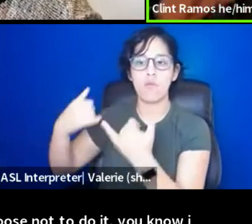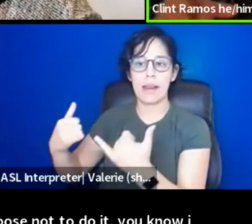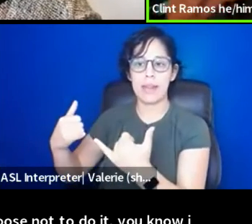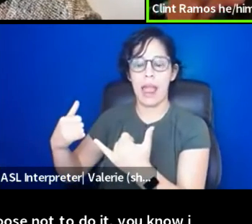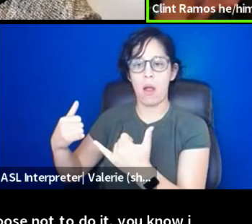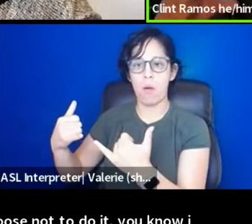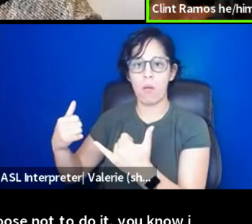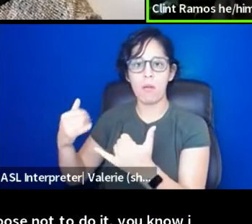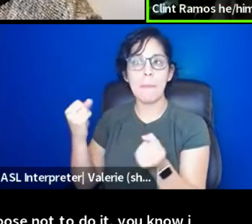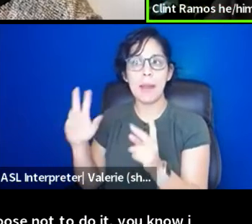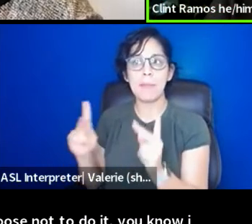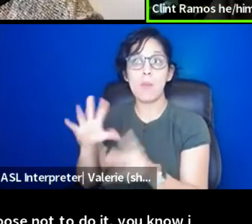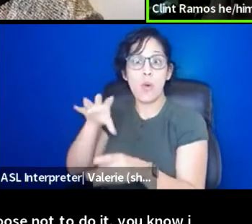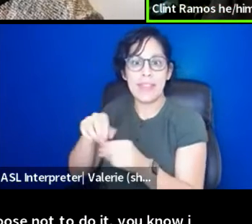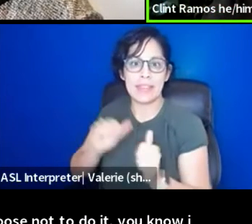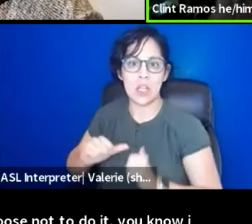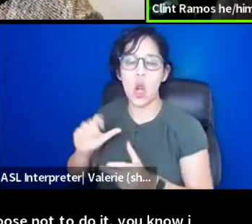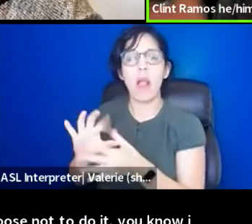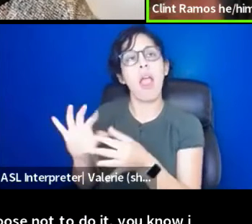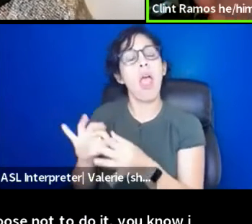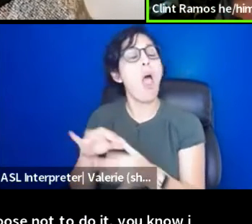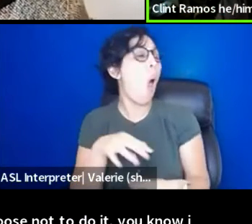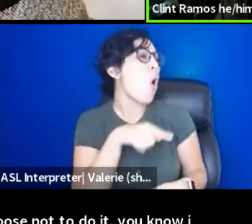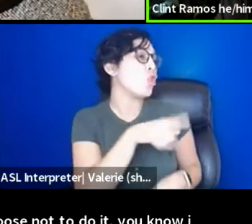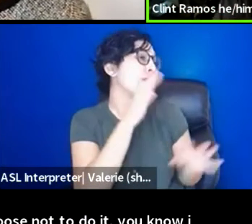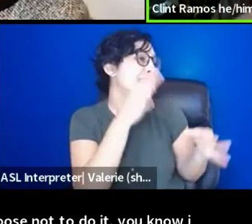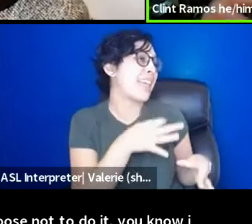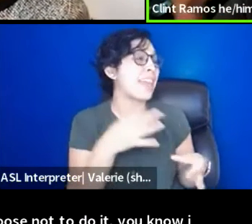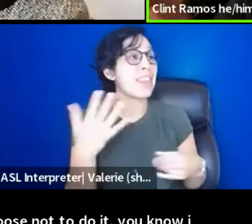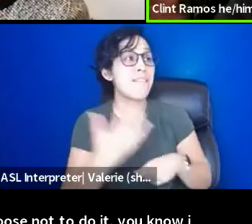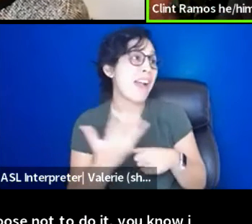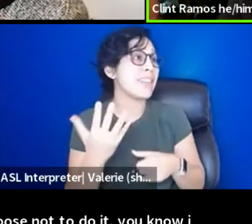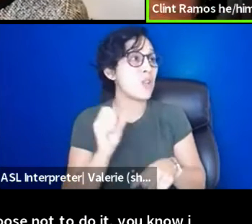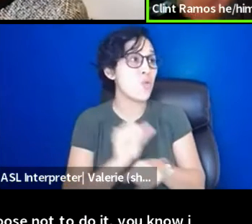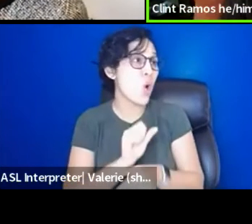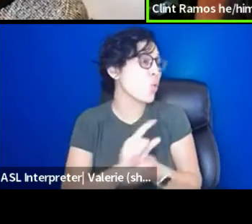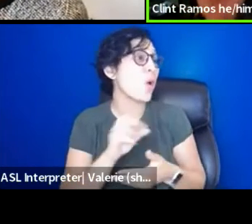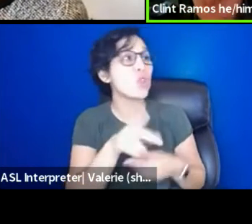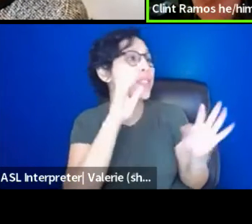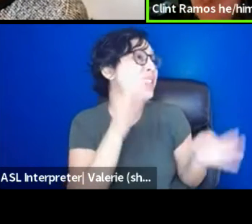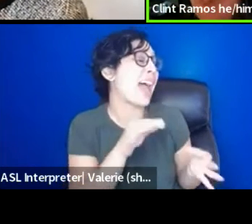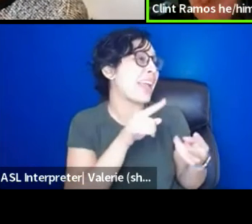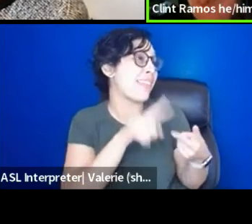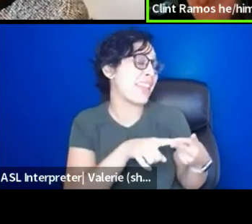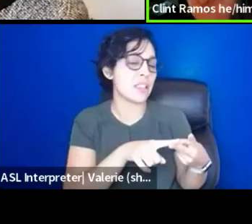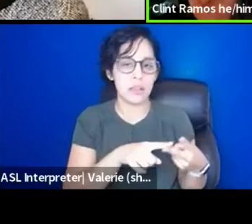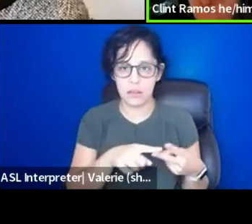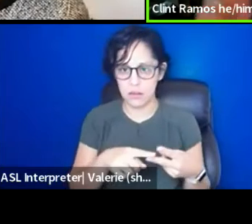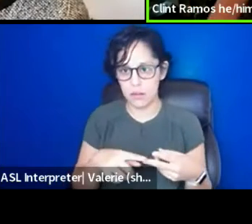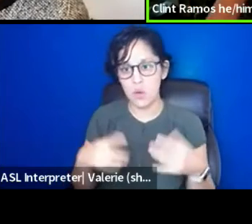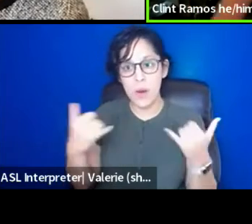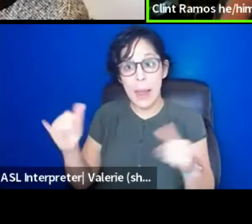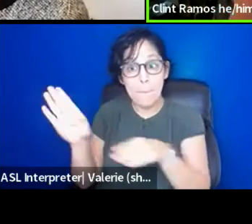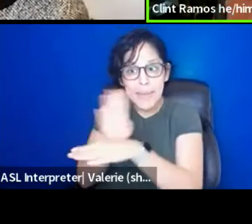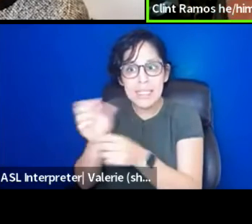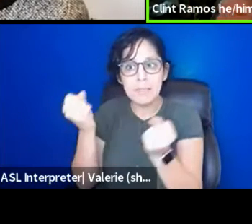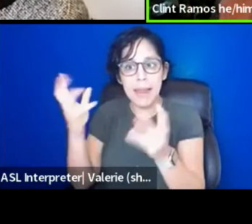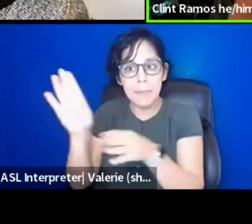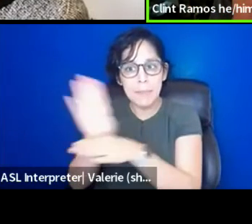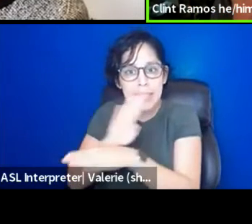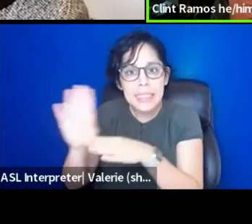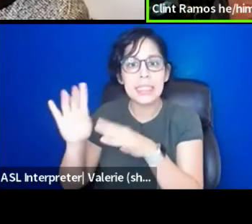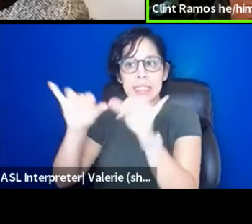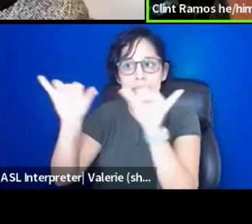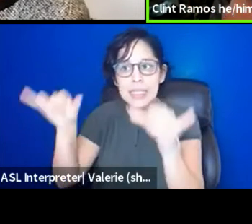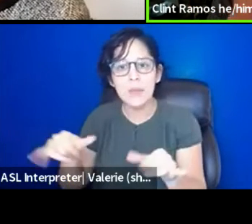rhetoric that's happening in theaters right now, where it's like, well, you can choose the five-day work week, or you can choose this. These are what institutions are doing right now. But I want to ask